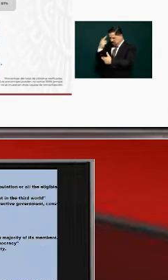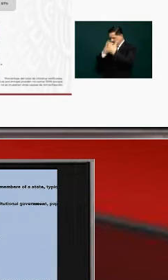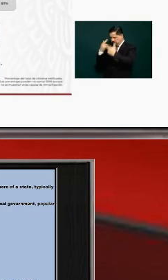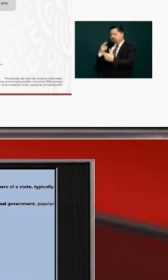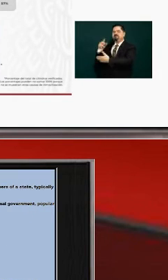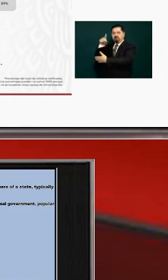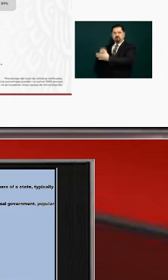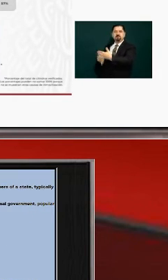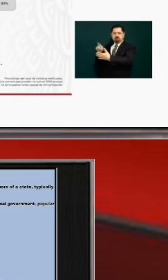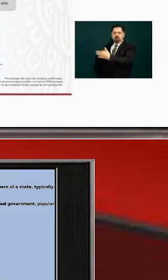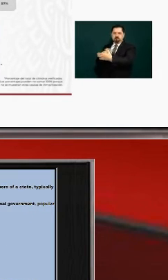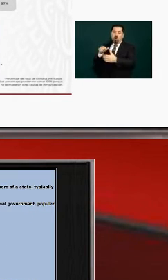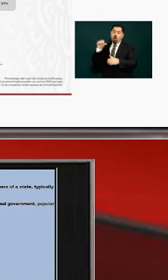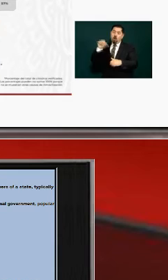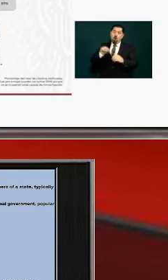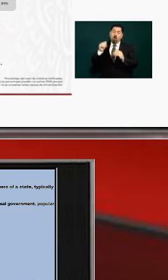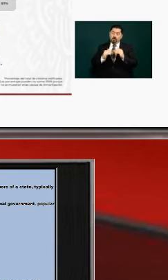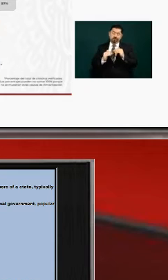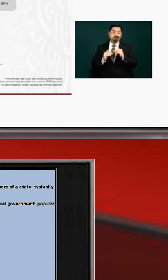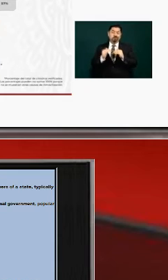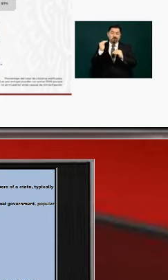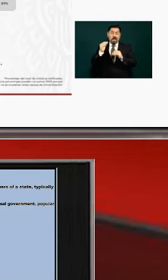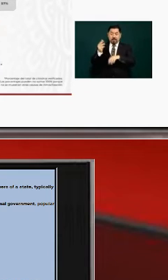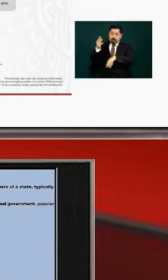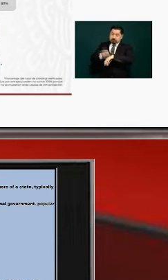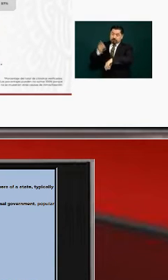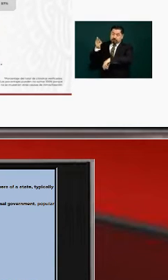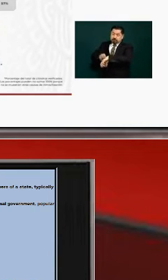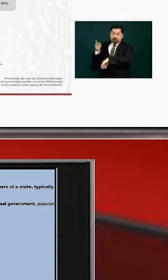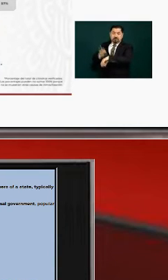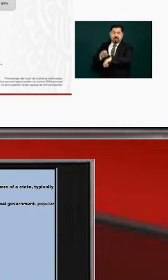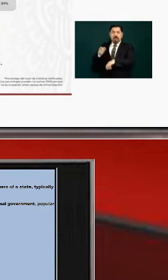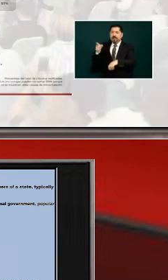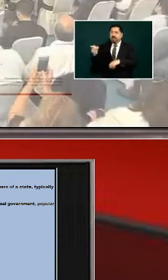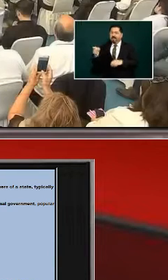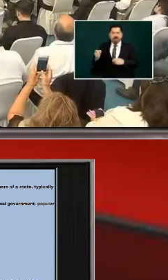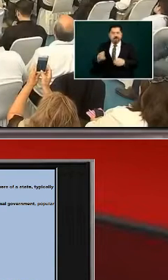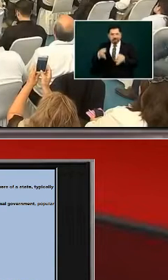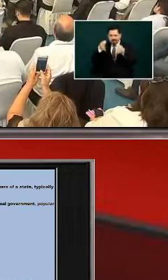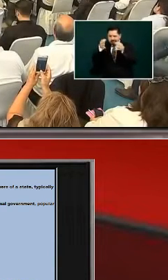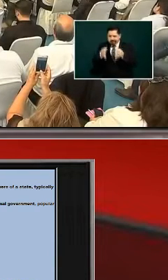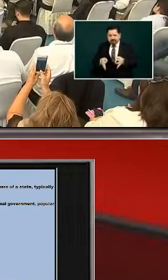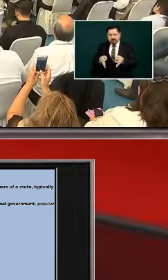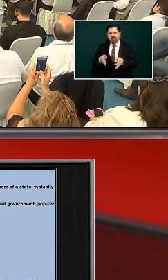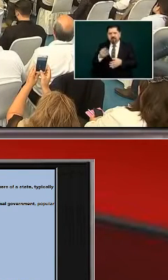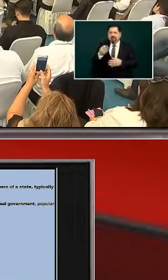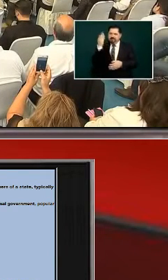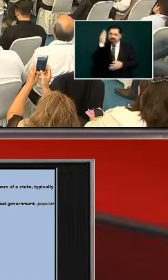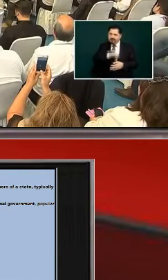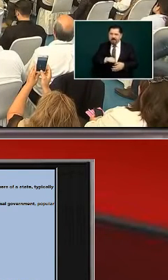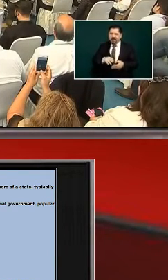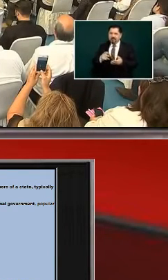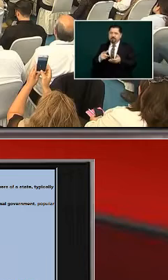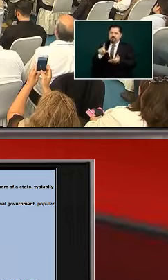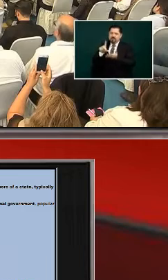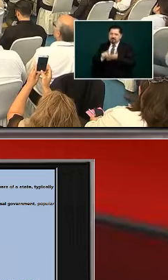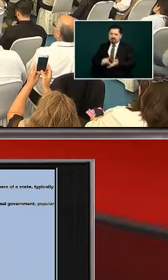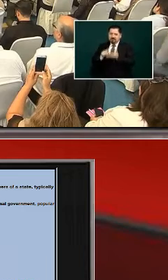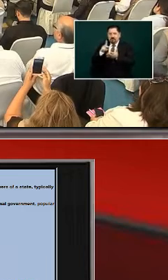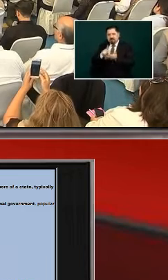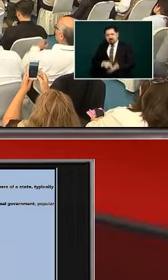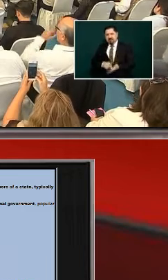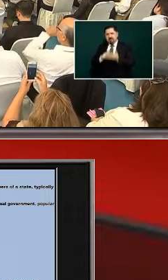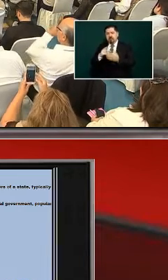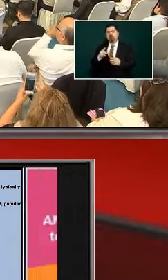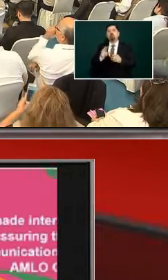they're supposed to have so if they don't comply with the norm normals they they get deactivated